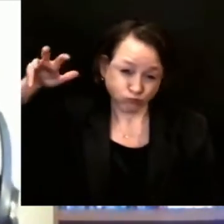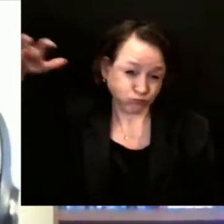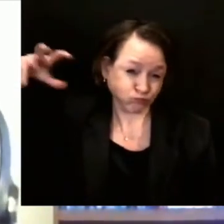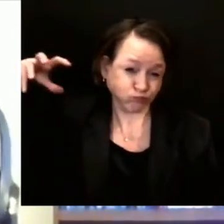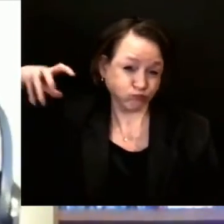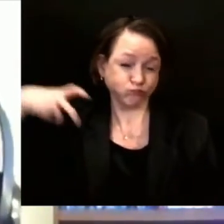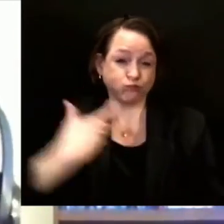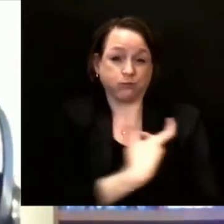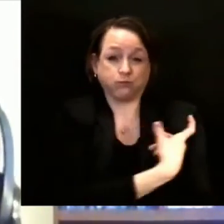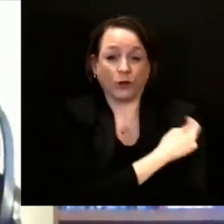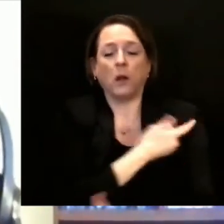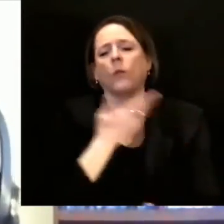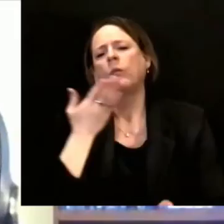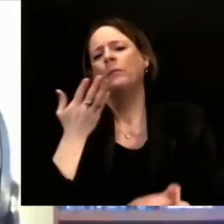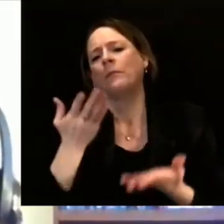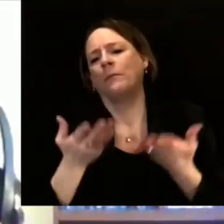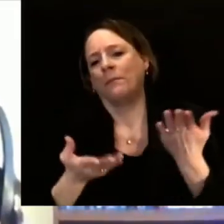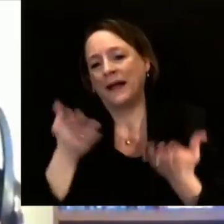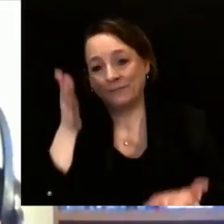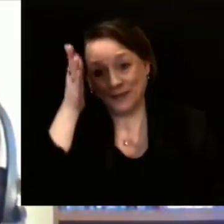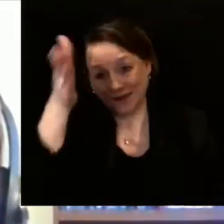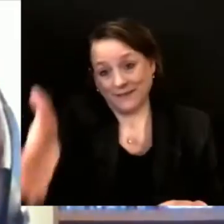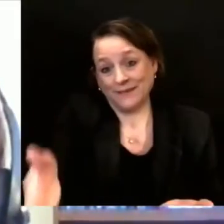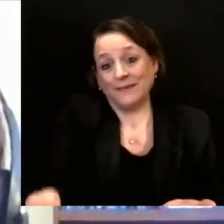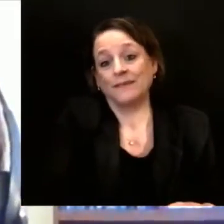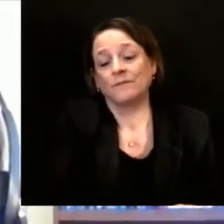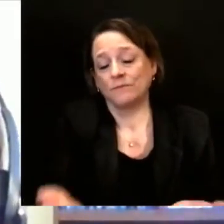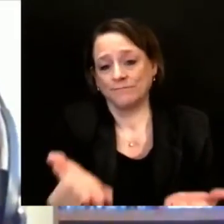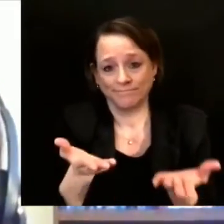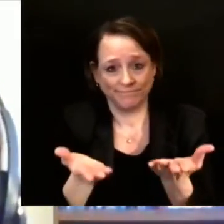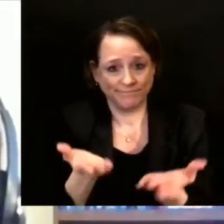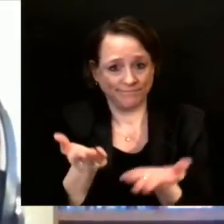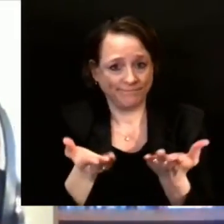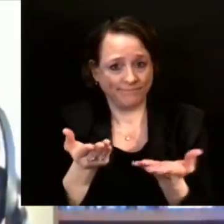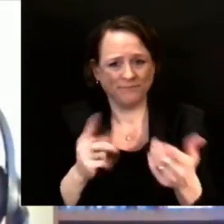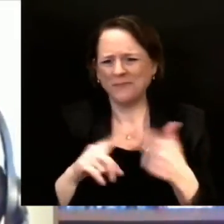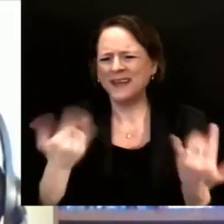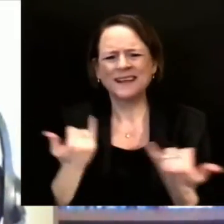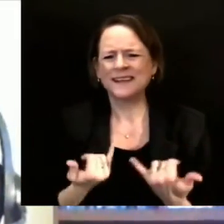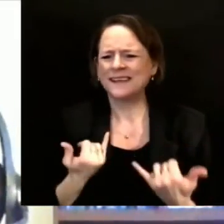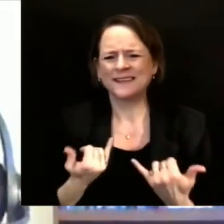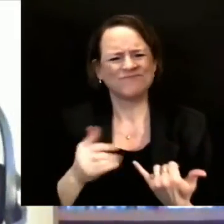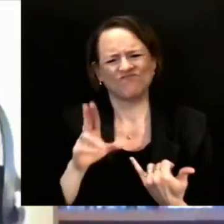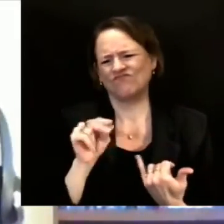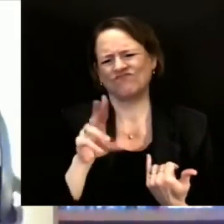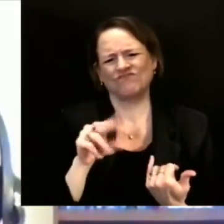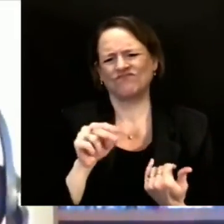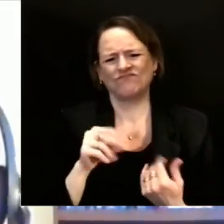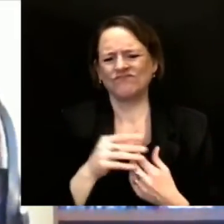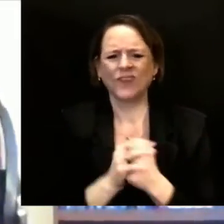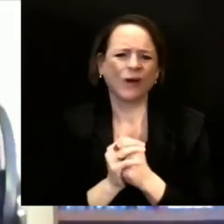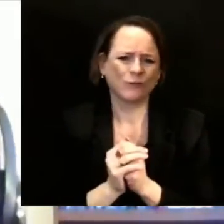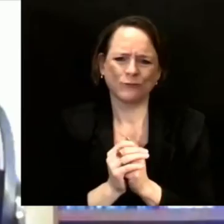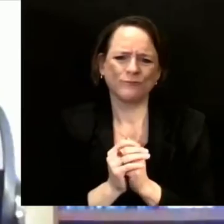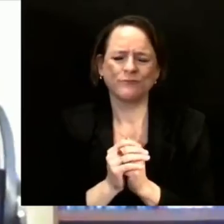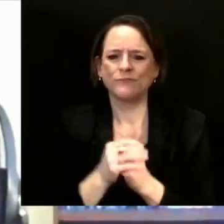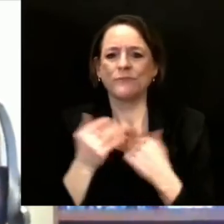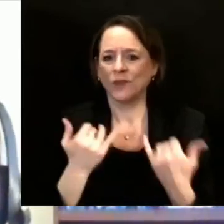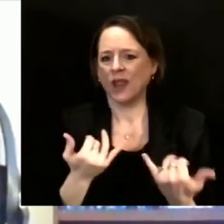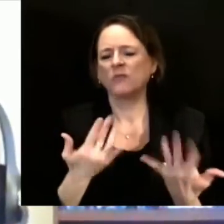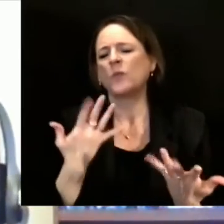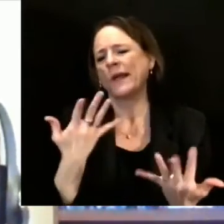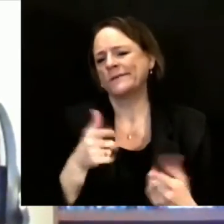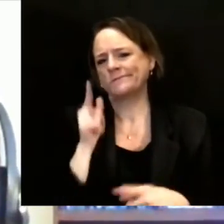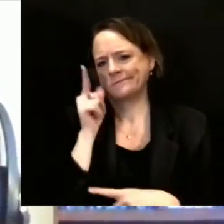we've gotten some significant populations of people already vaccinated. So it's not all 4.6 million adults in